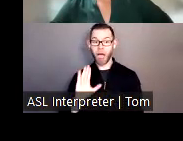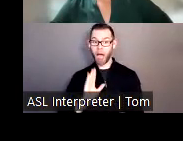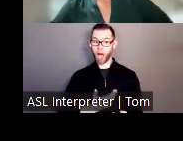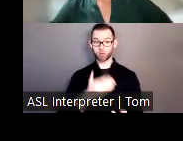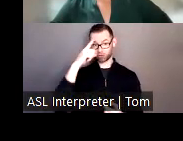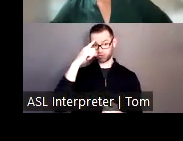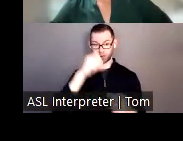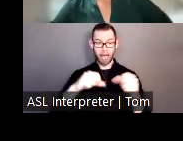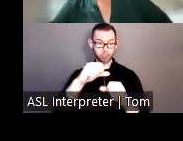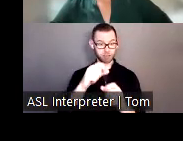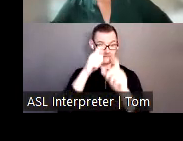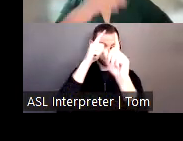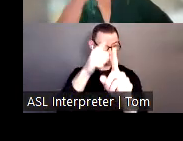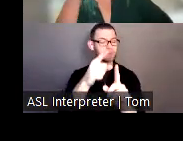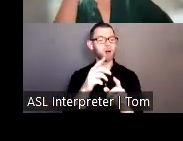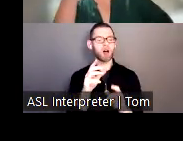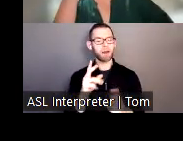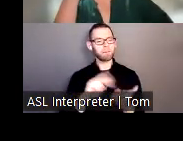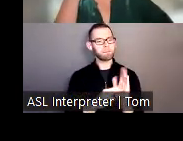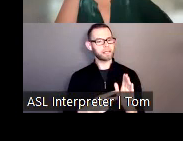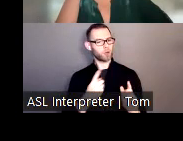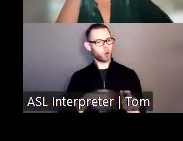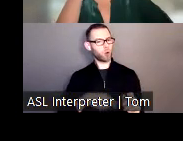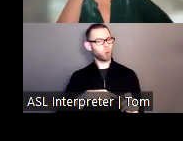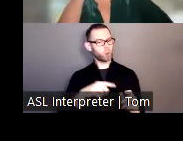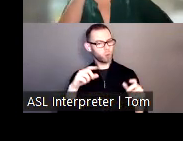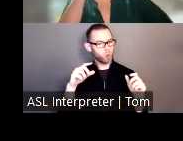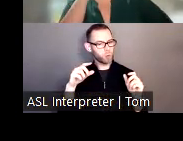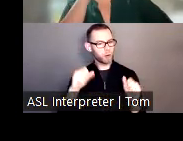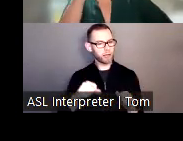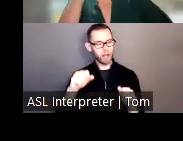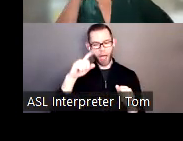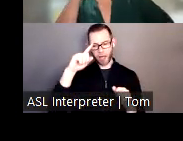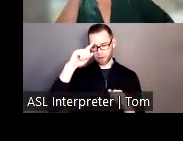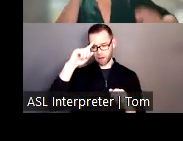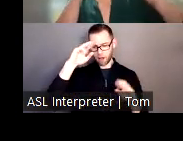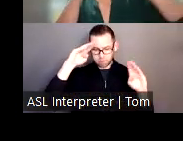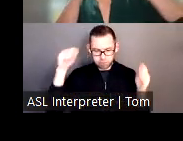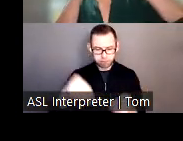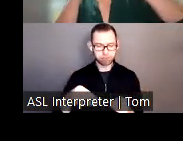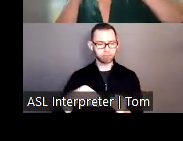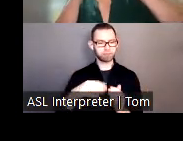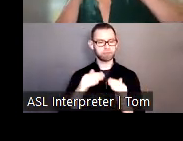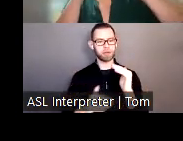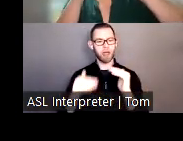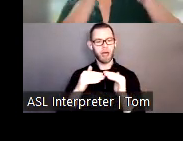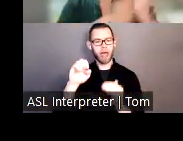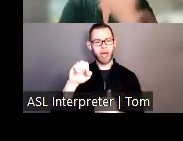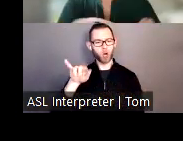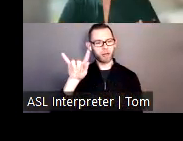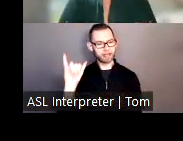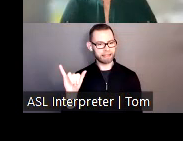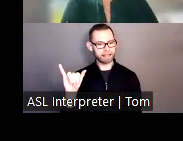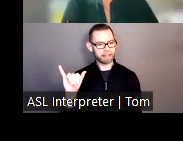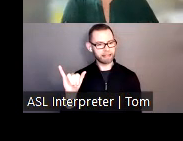agencies to fulfill our mission with equity as the primary consideration. We are striving for climate justice,